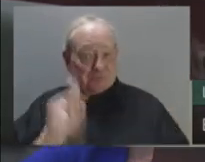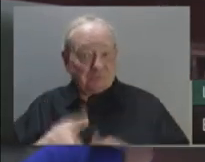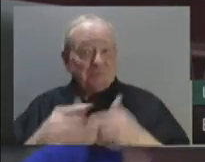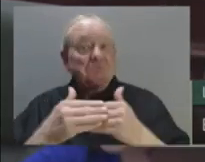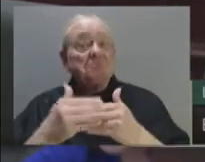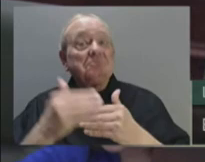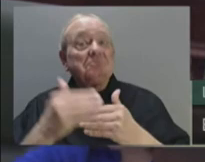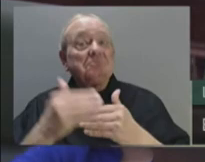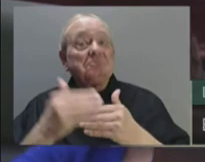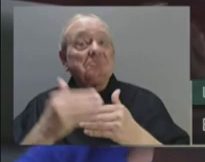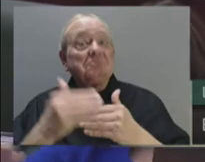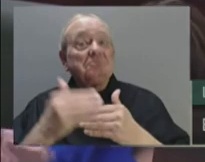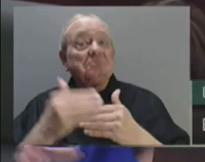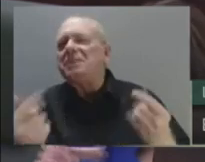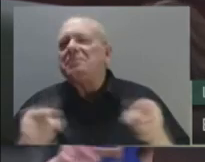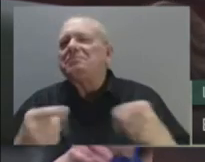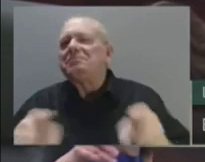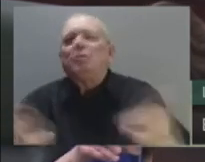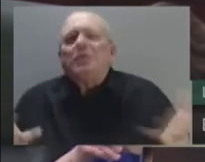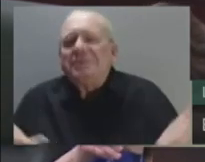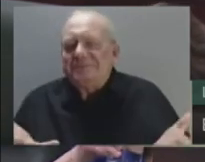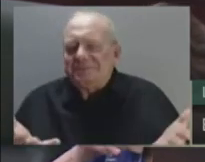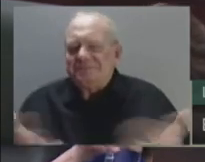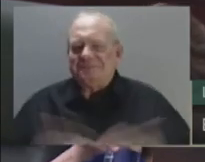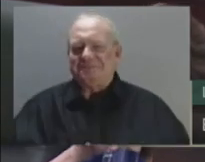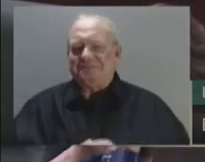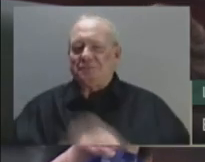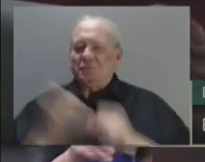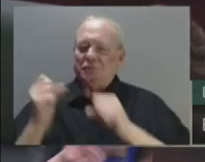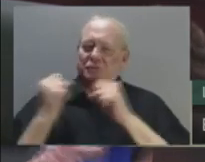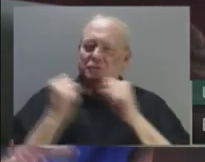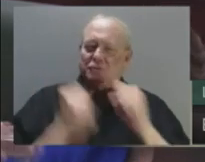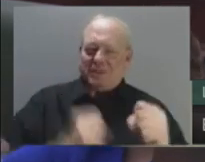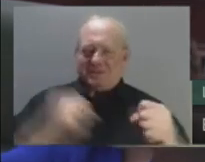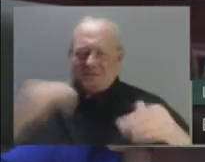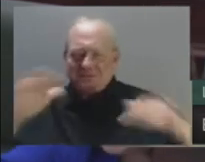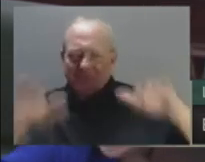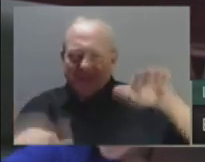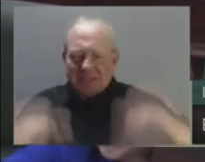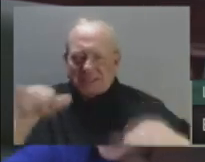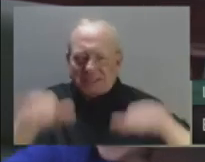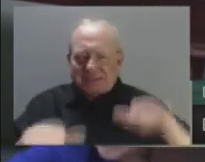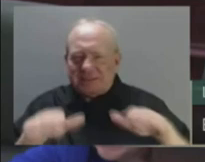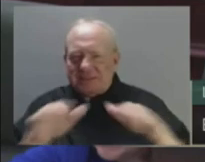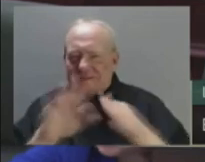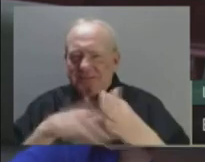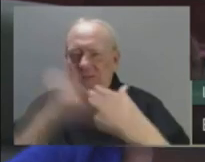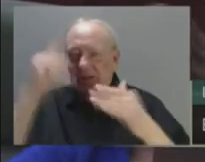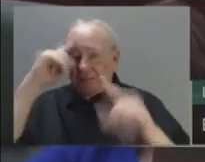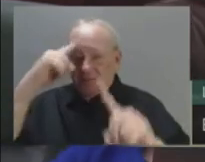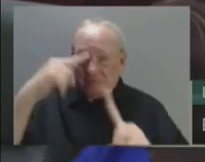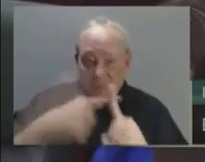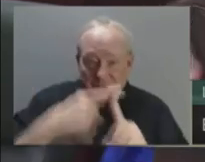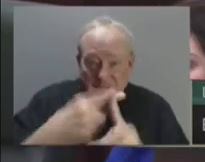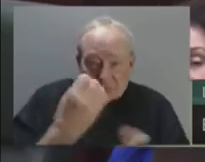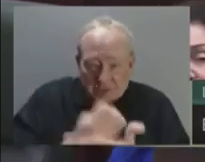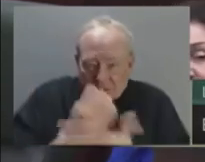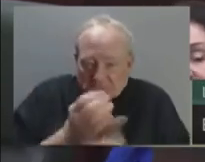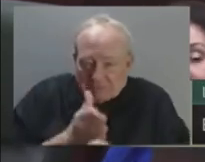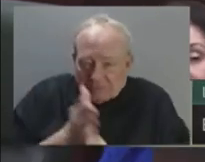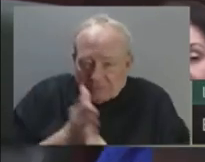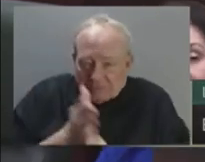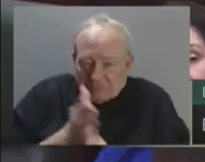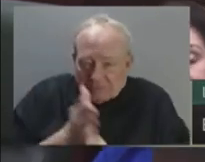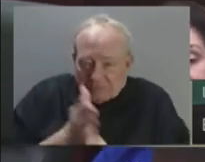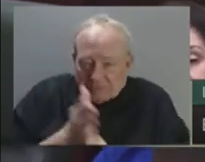maintain a strong balance sheet and positive economic trajectory? What can we do today to secure Alberta's future